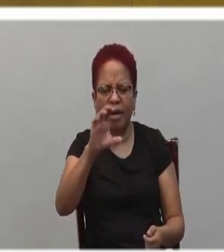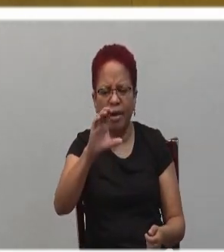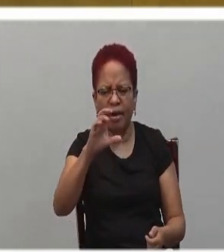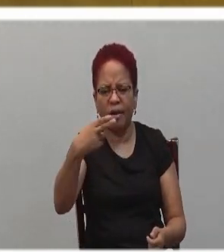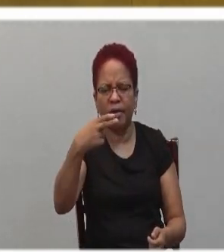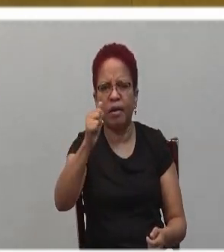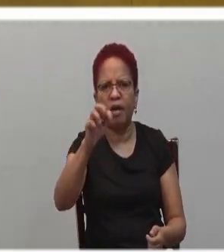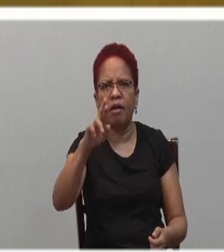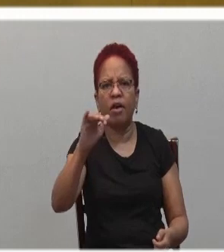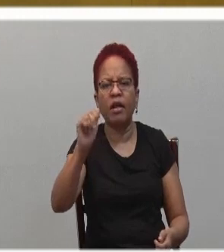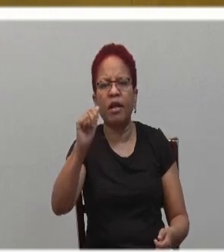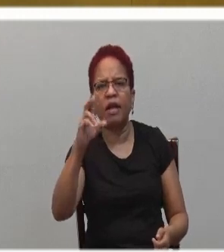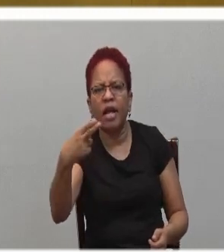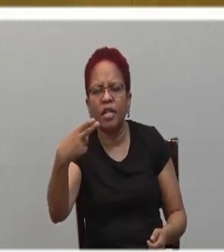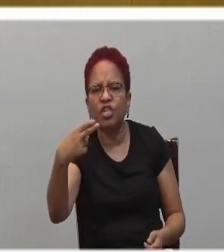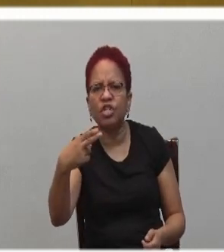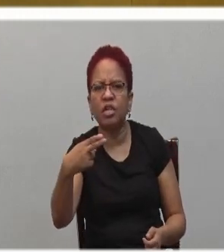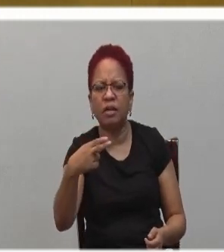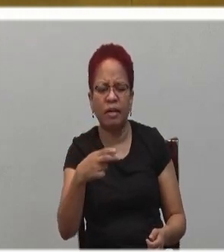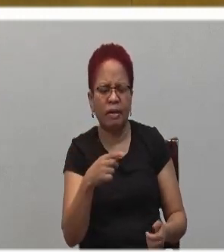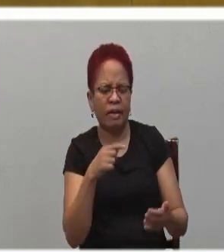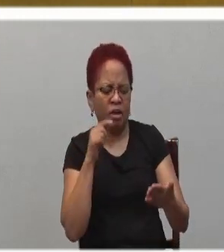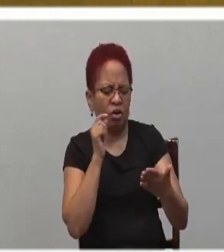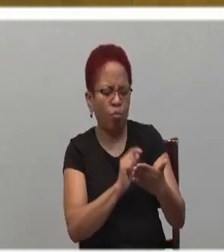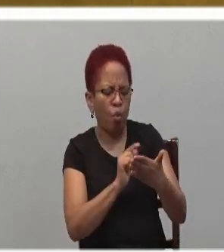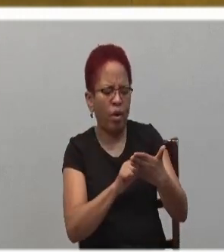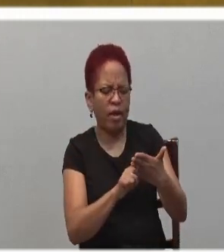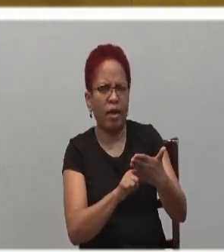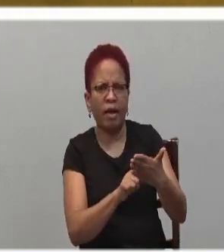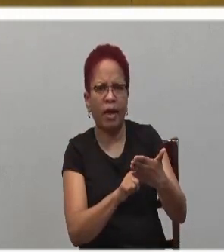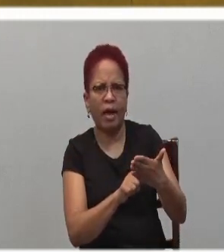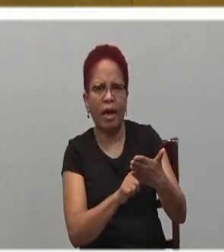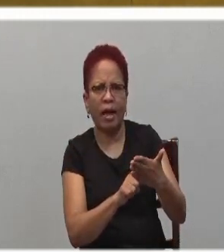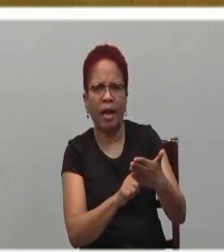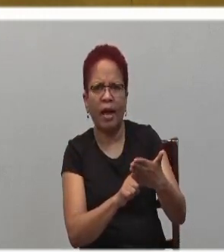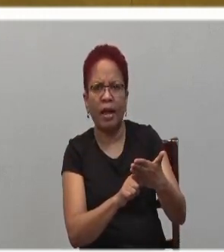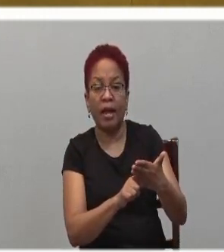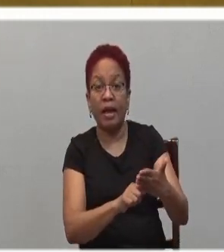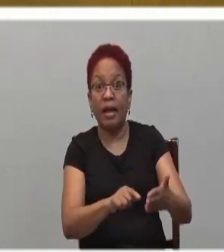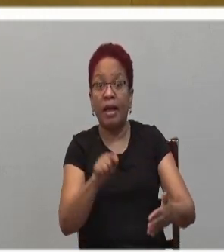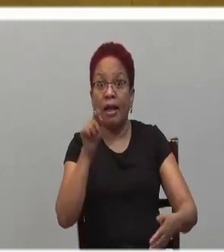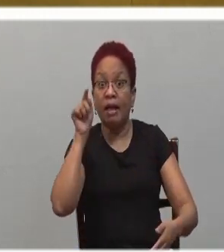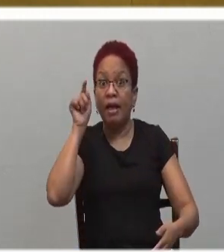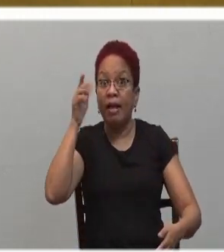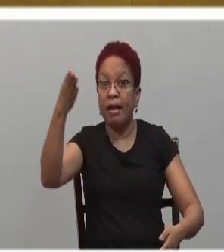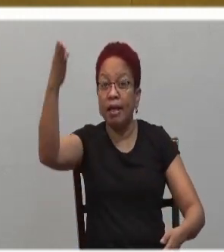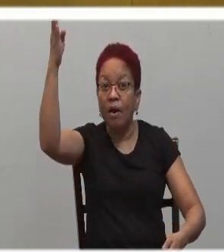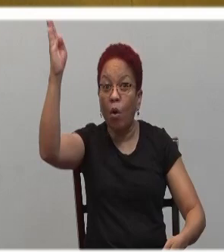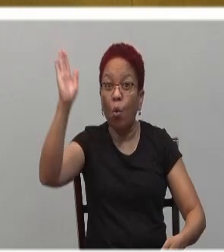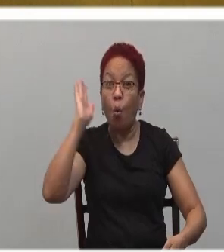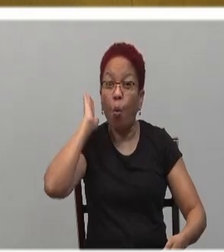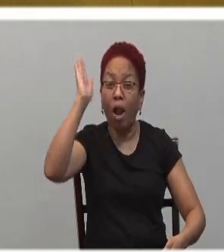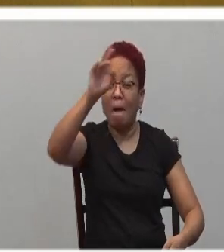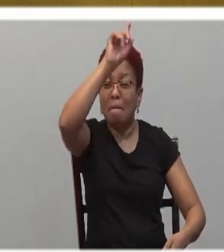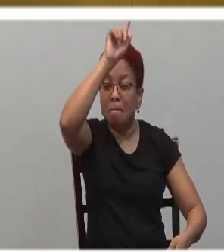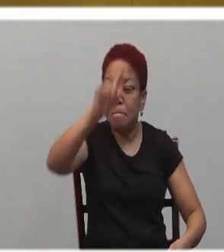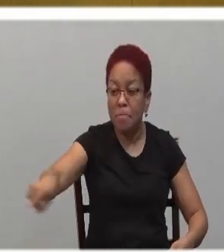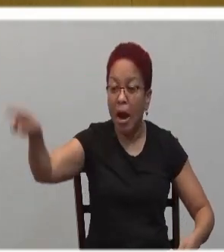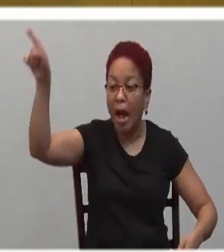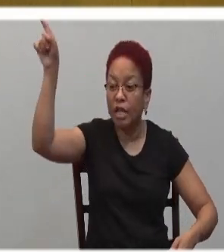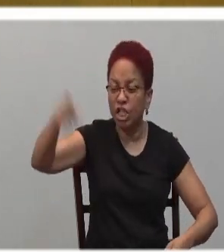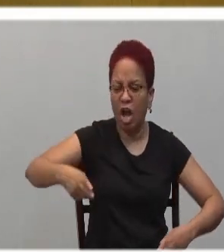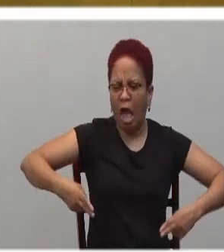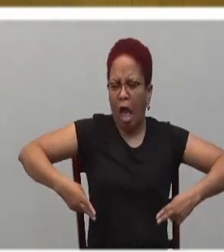in which he says in today's first reading, he will banish chariots and horses from